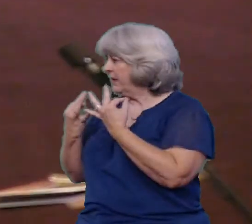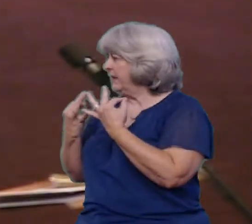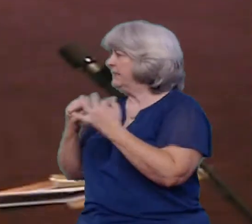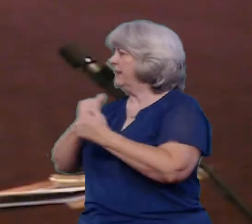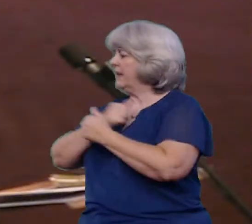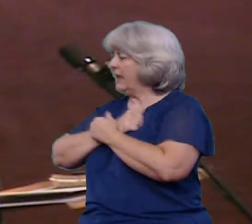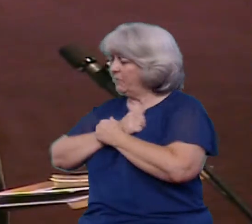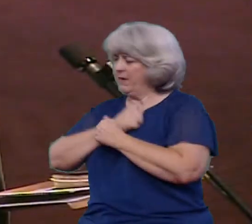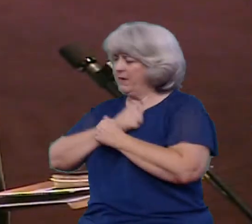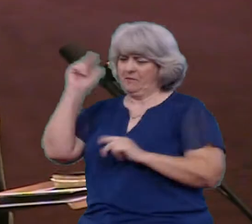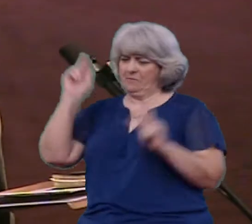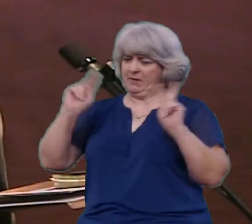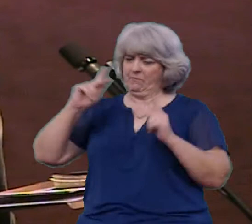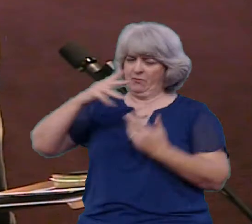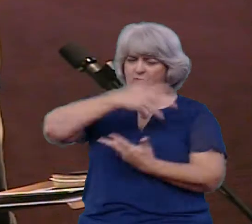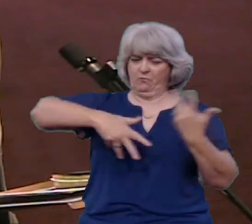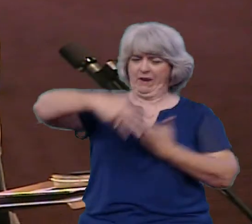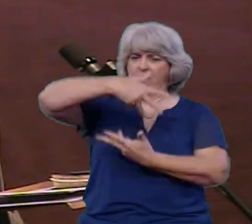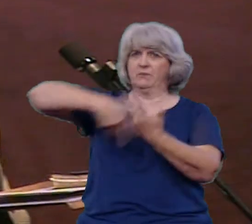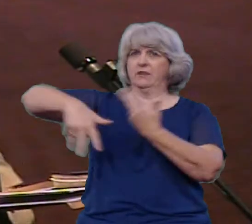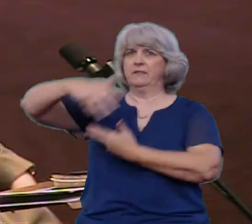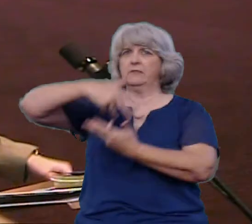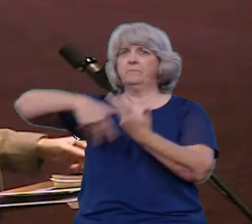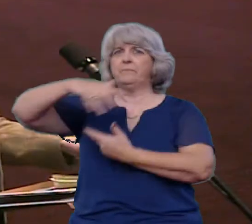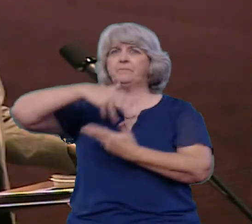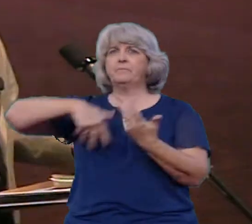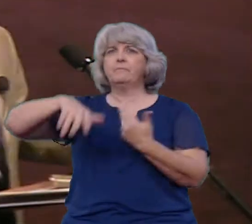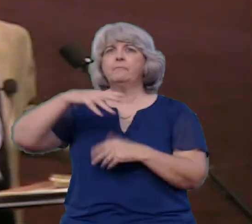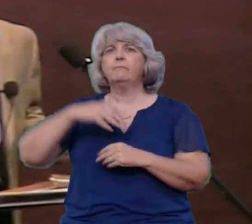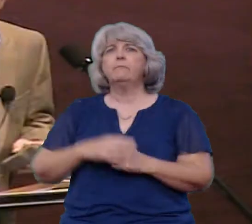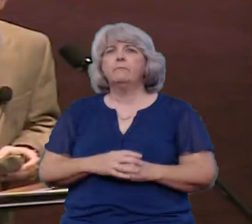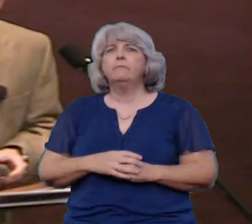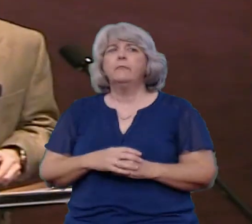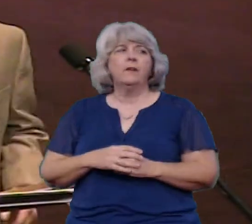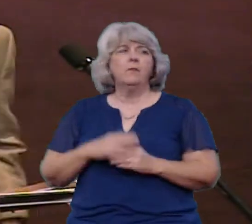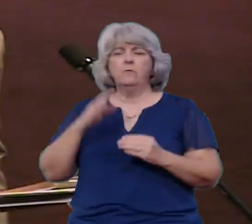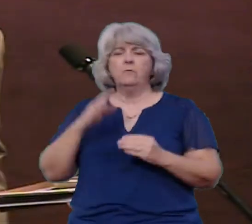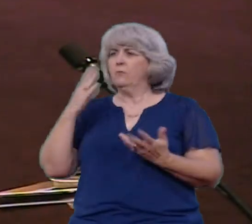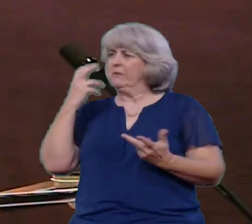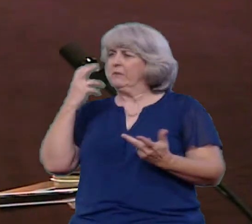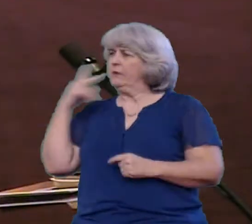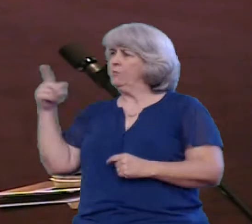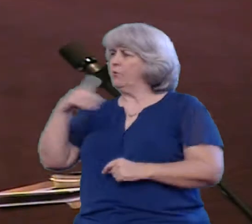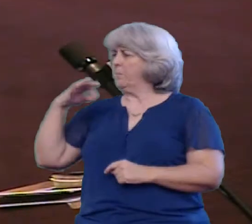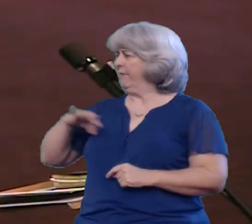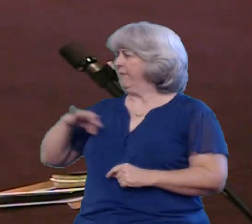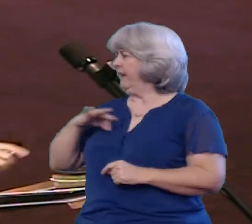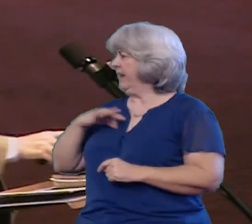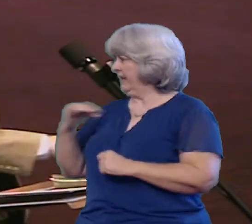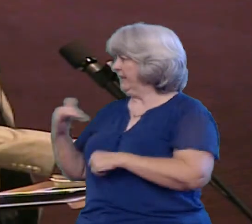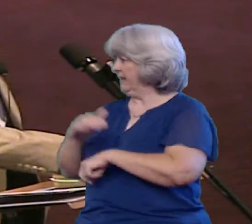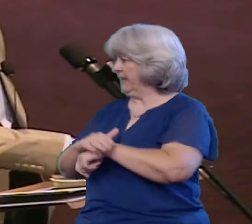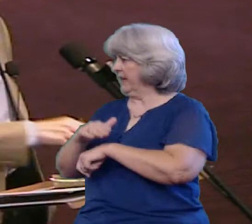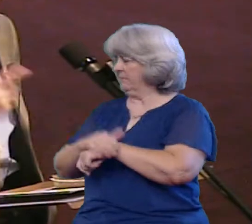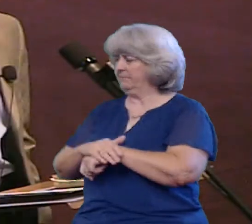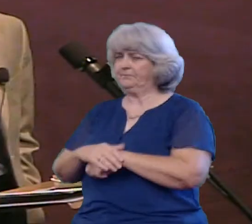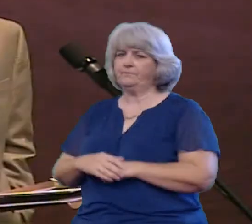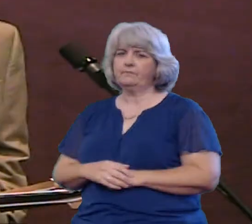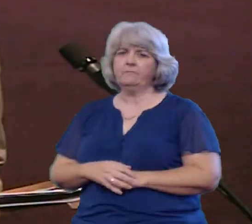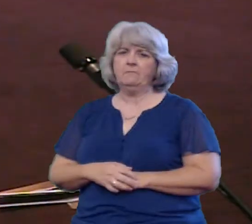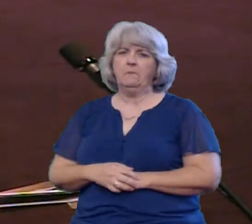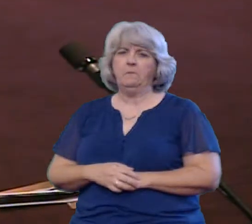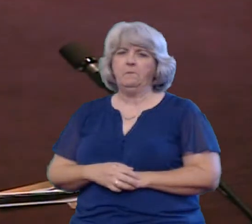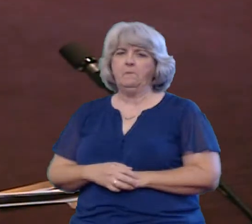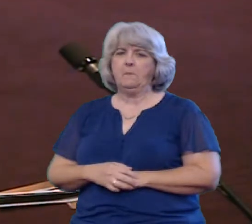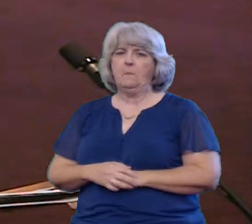around us And hopefully you'll take away something from tonight's lesson When we think about communication I'm sure you probably see